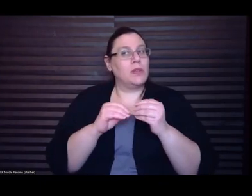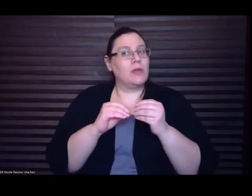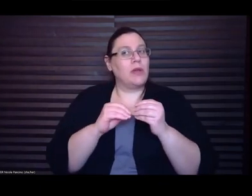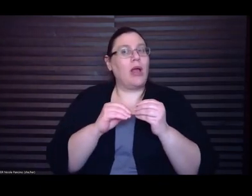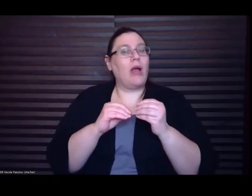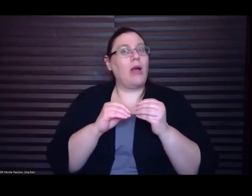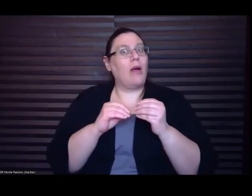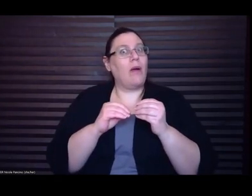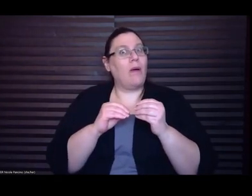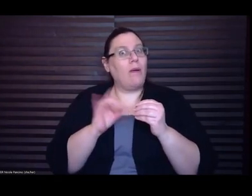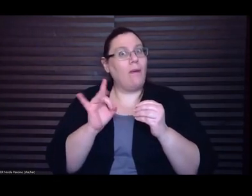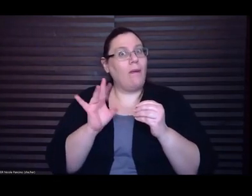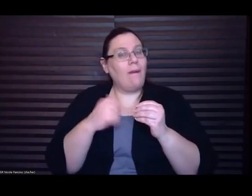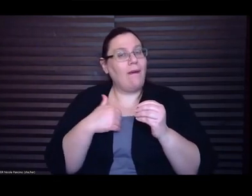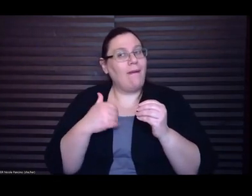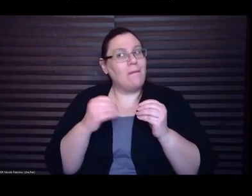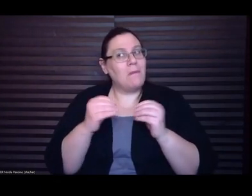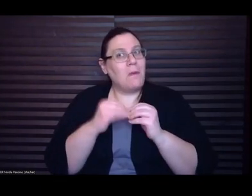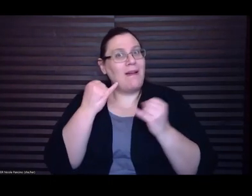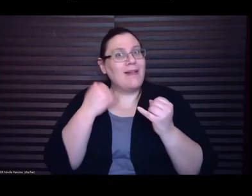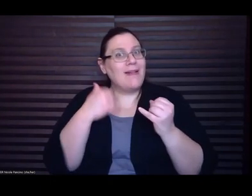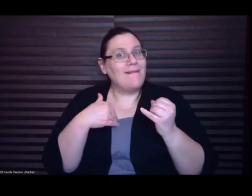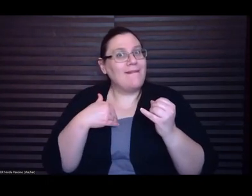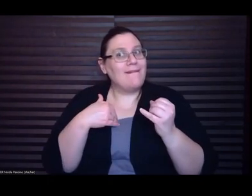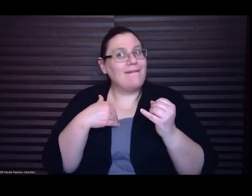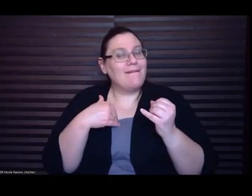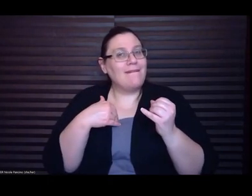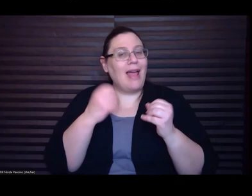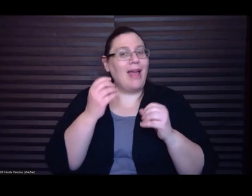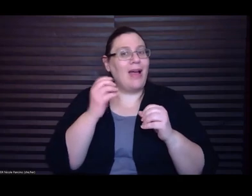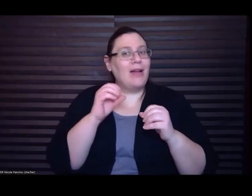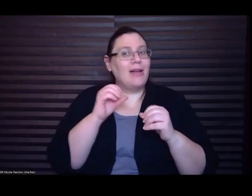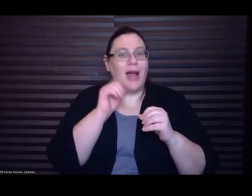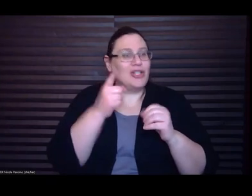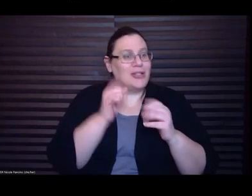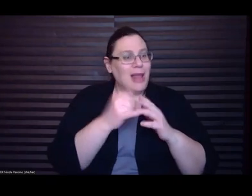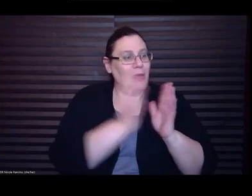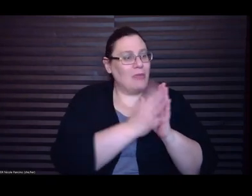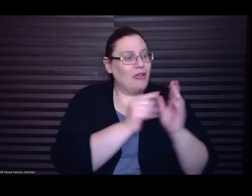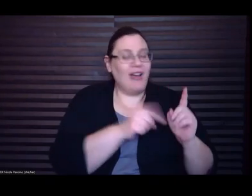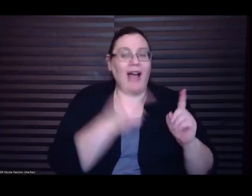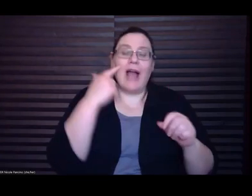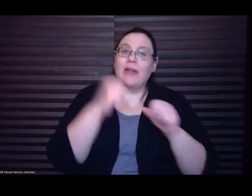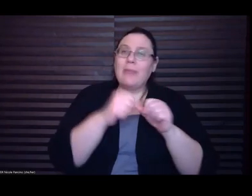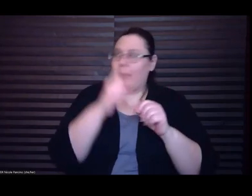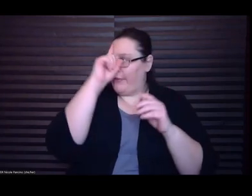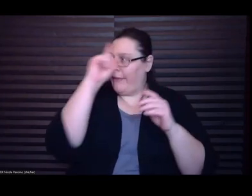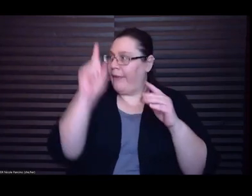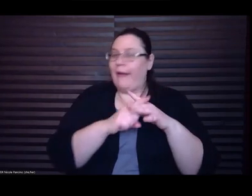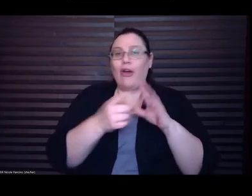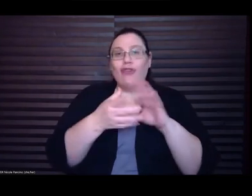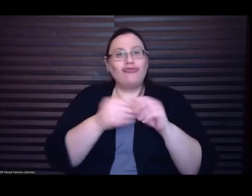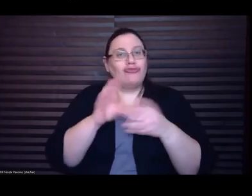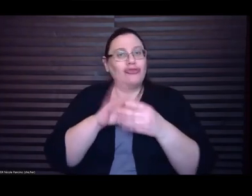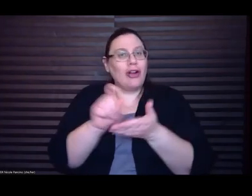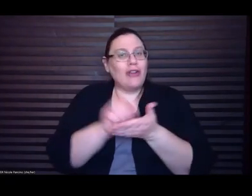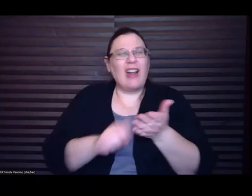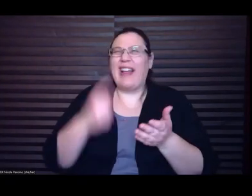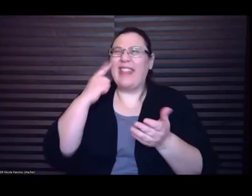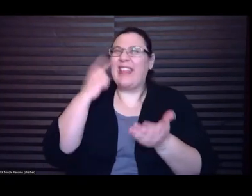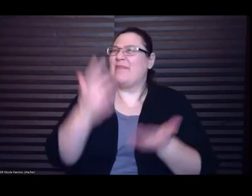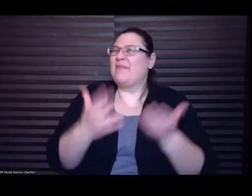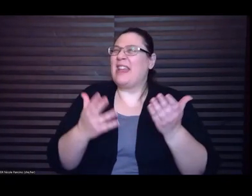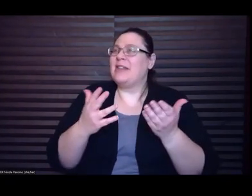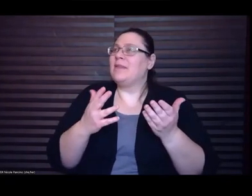I have just sold and I remember like having a thought like writing a story actually I think it actually might have been when I met because I met Kirsten at a residency like million years ago